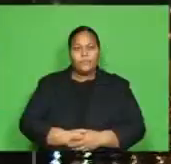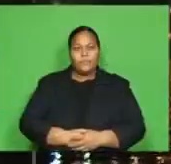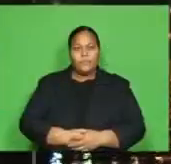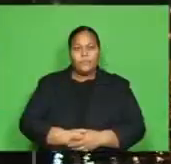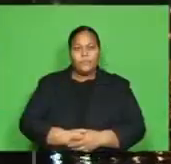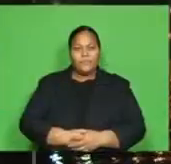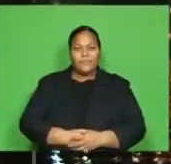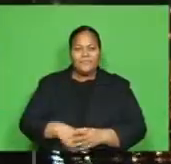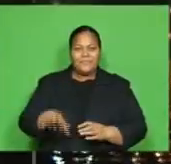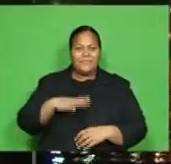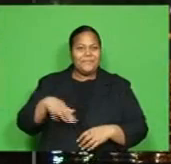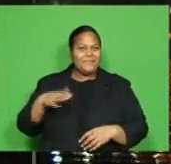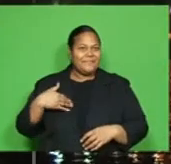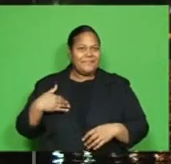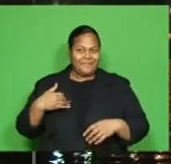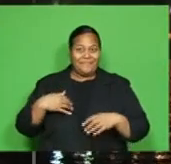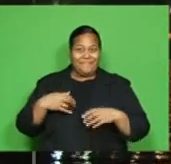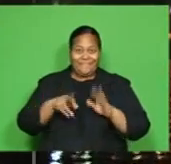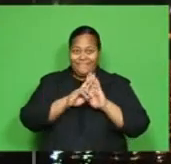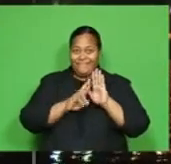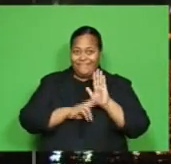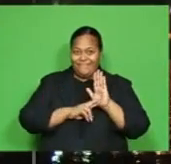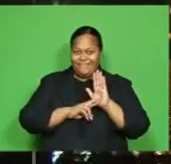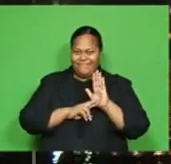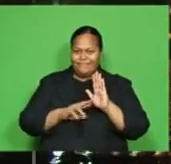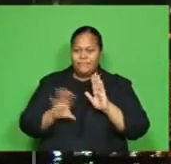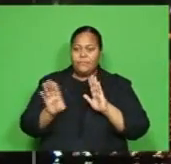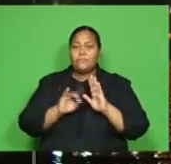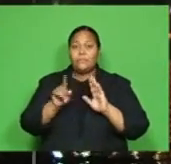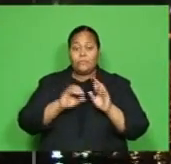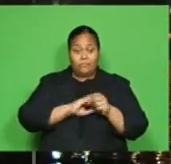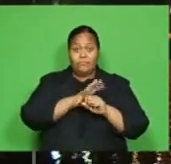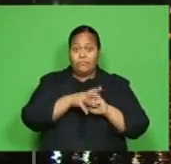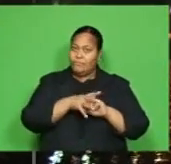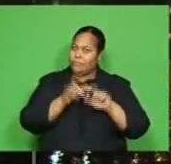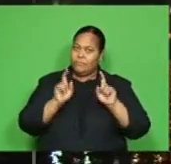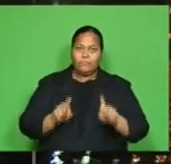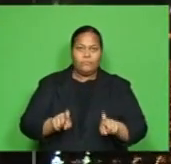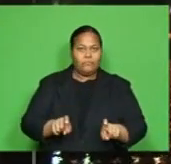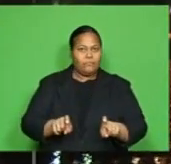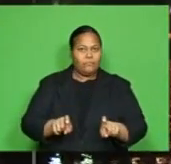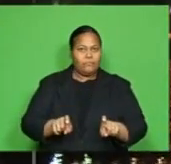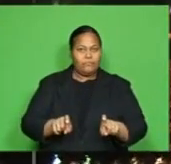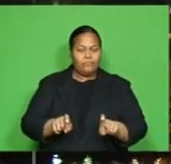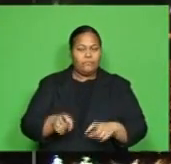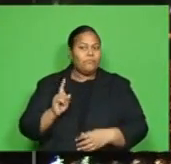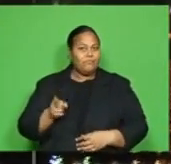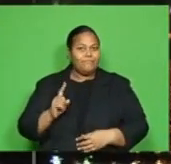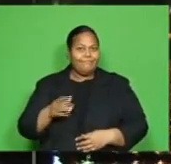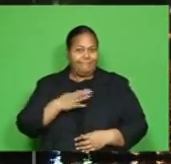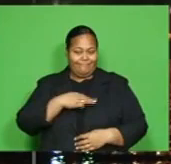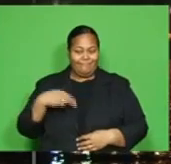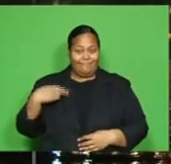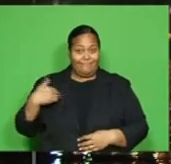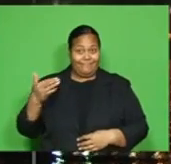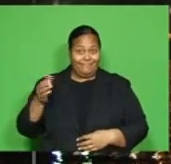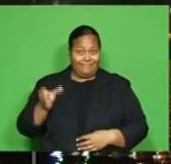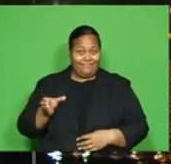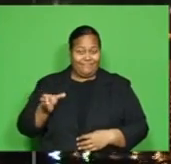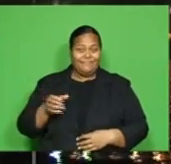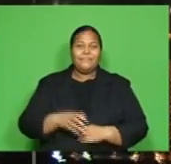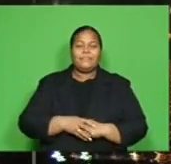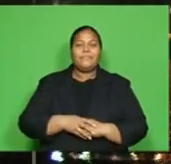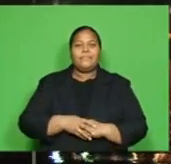All the health safety measures relating to the coronavirus are still in place, warns Health Minister Dr. Ifiremi Wangainabete.